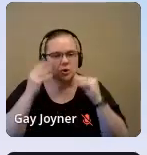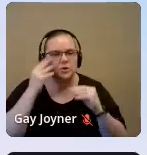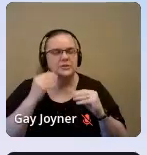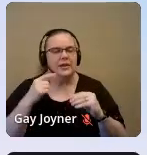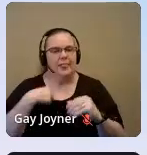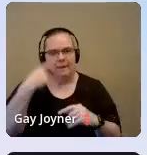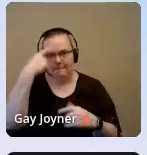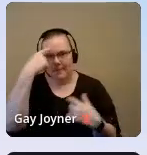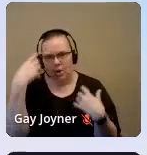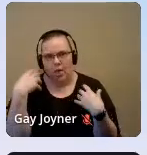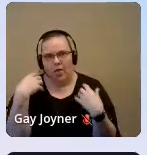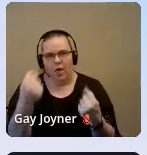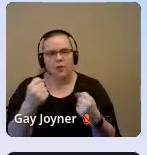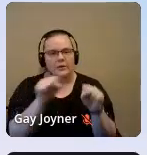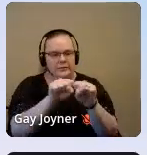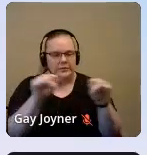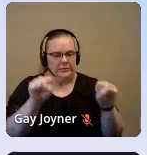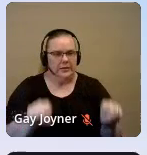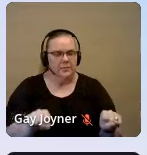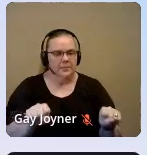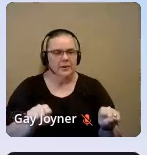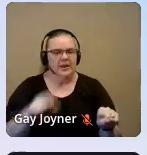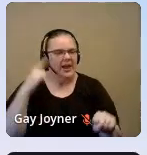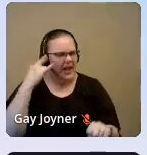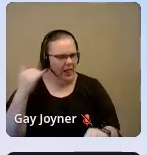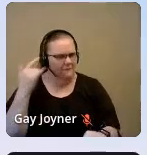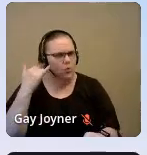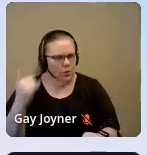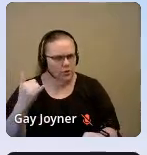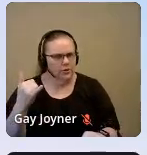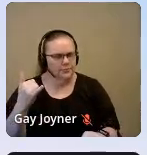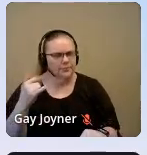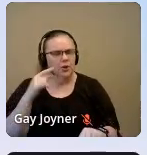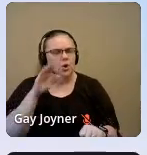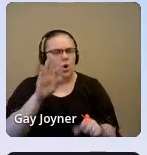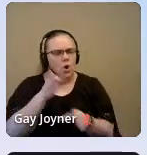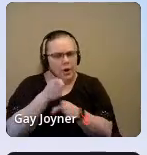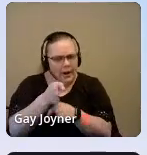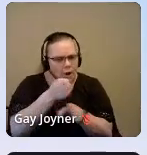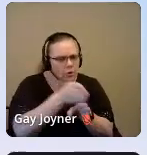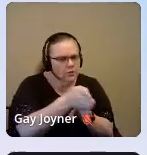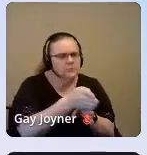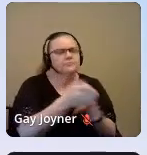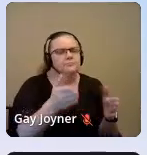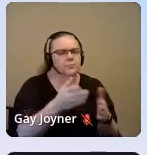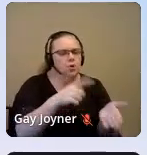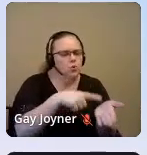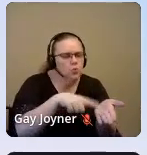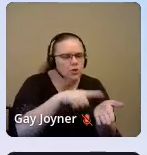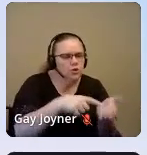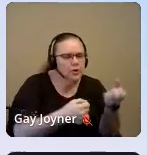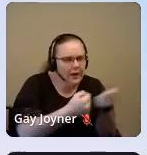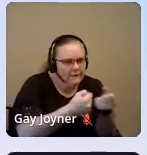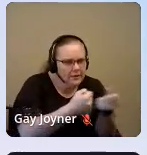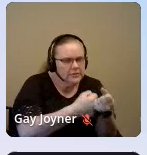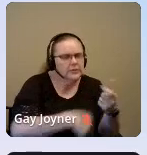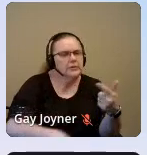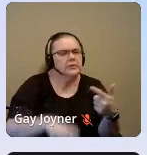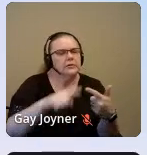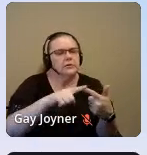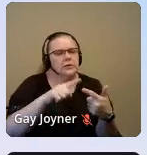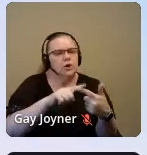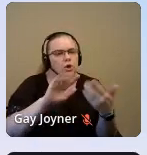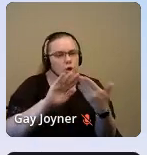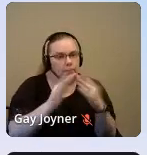mental health system in California. Her areas include research and advocacy, community